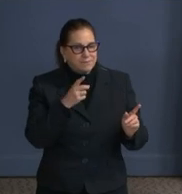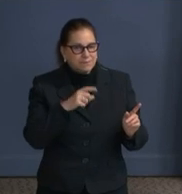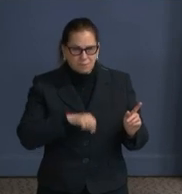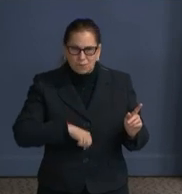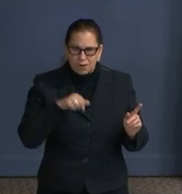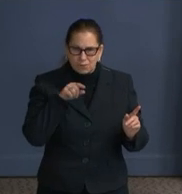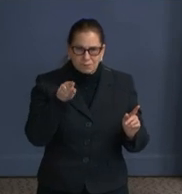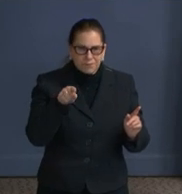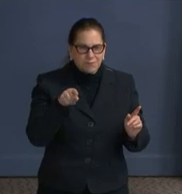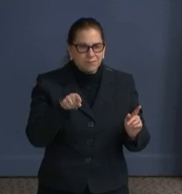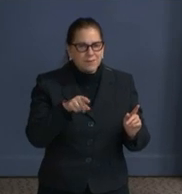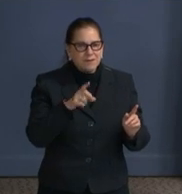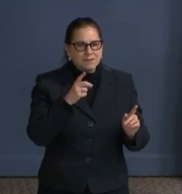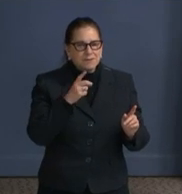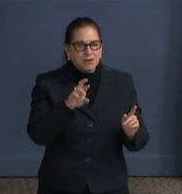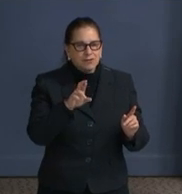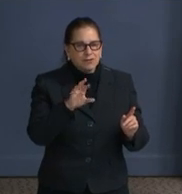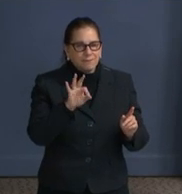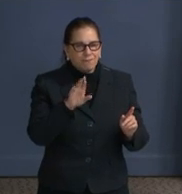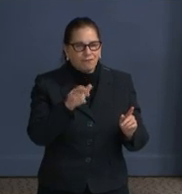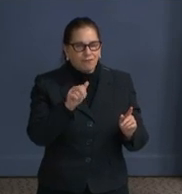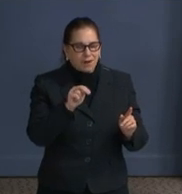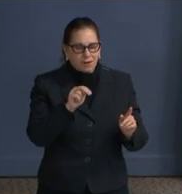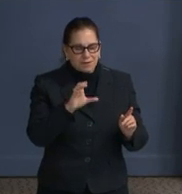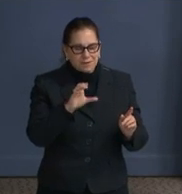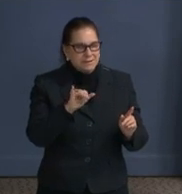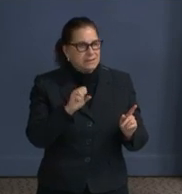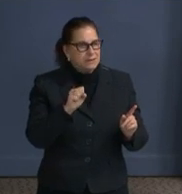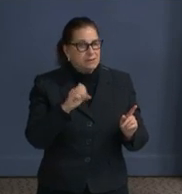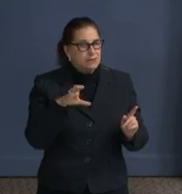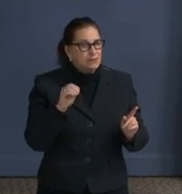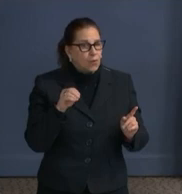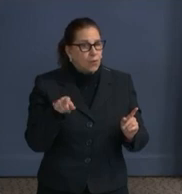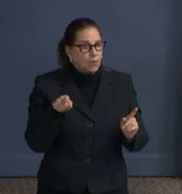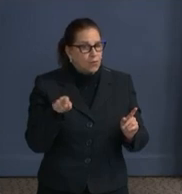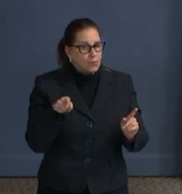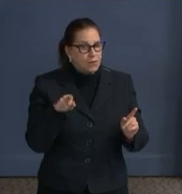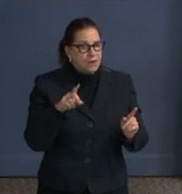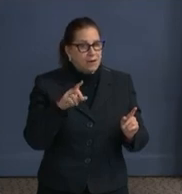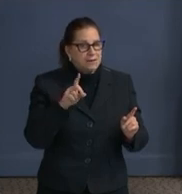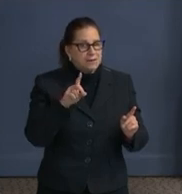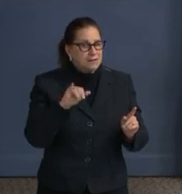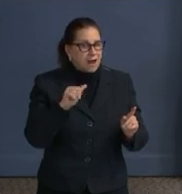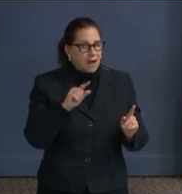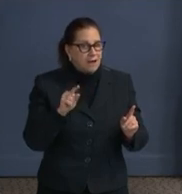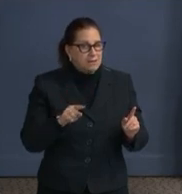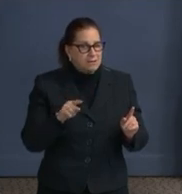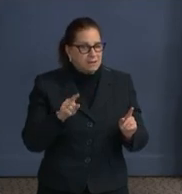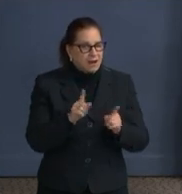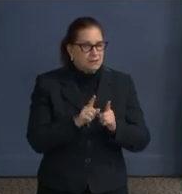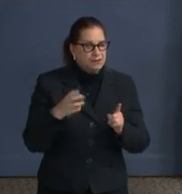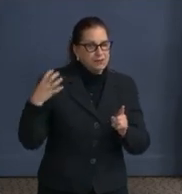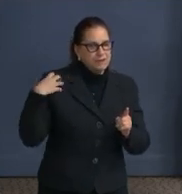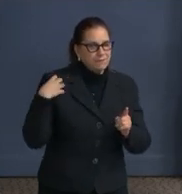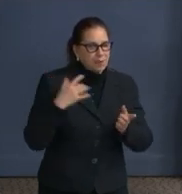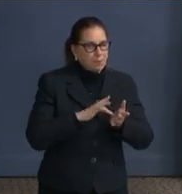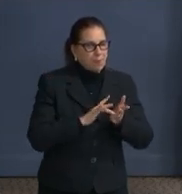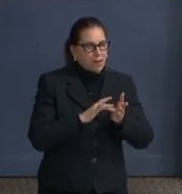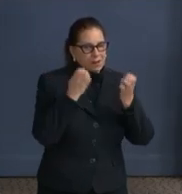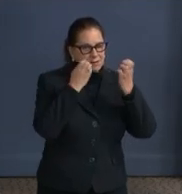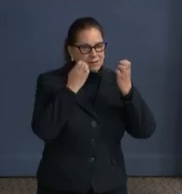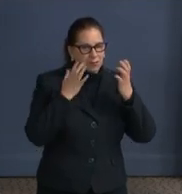Diaz as the acting chief medical examiner for the District of Columbia. Dr. Diaz, Dr.